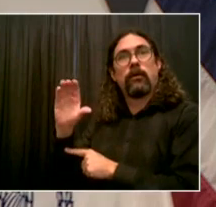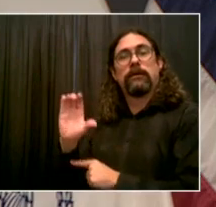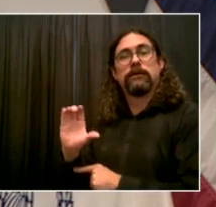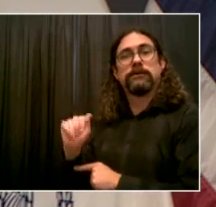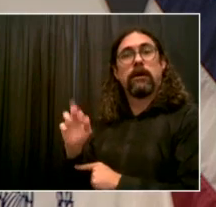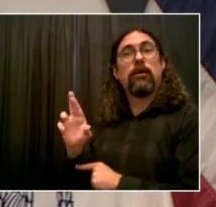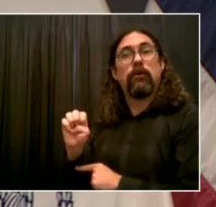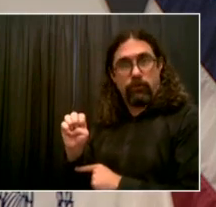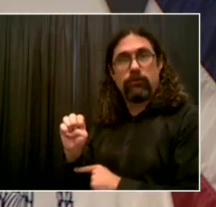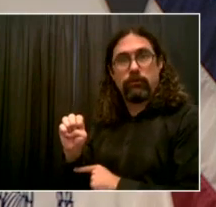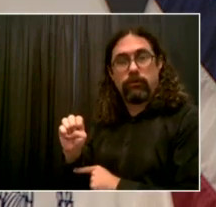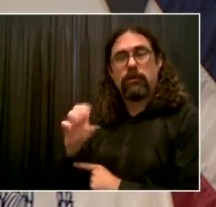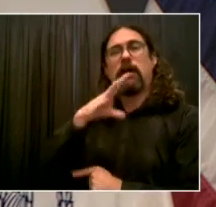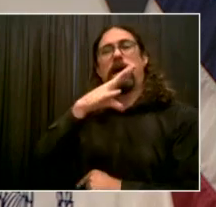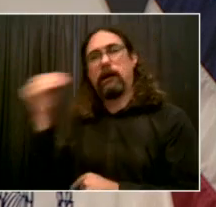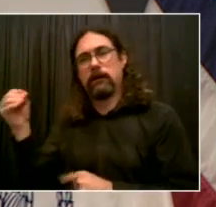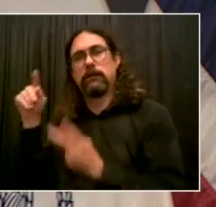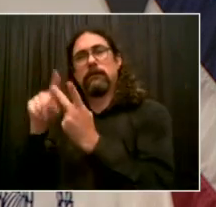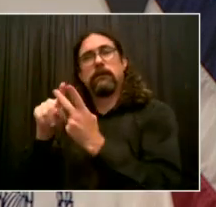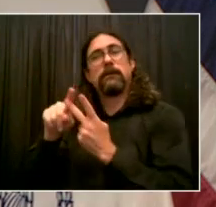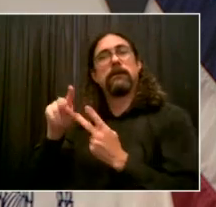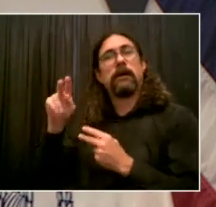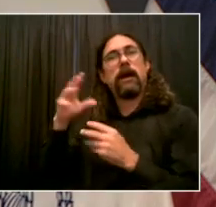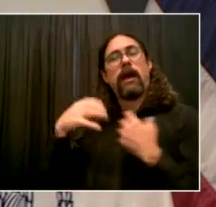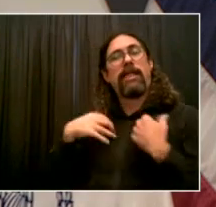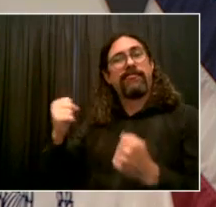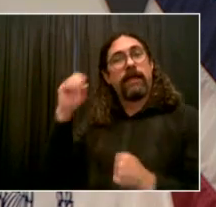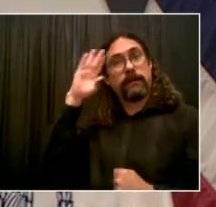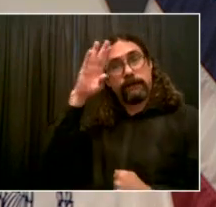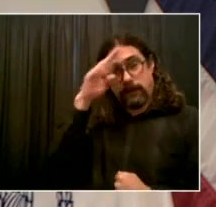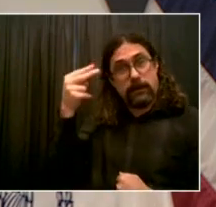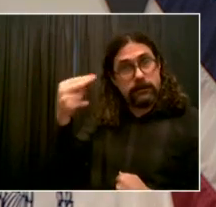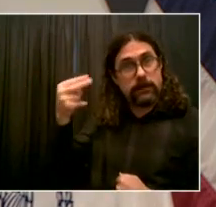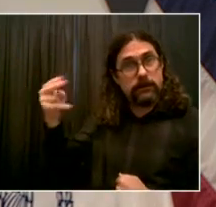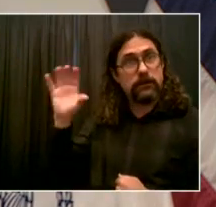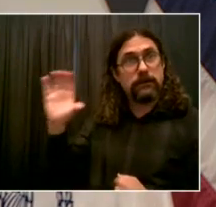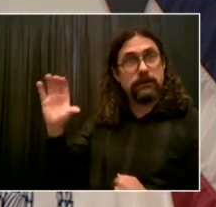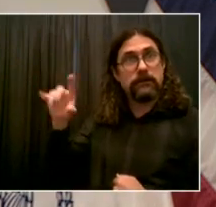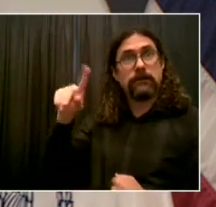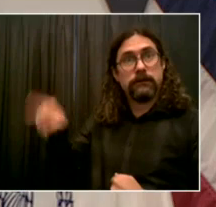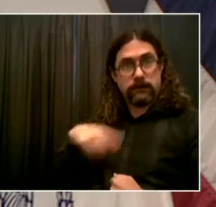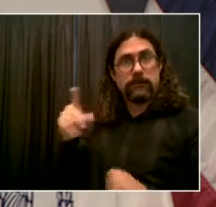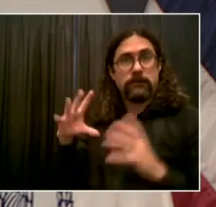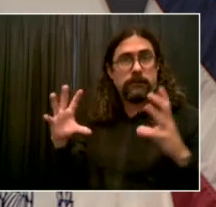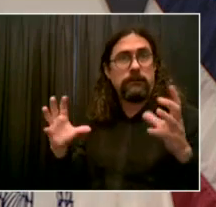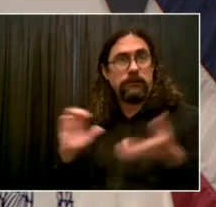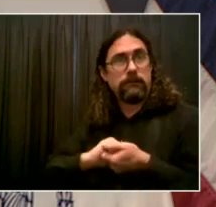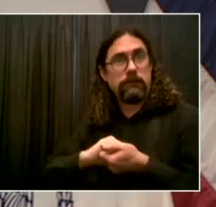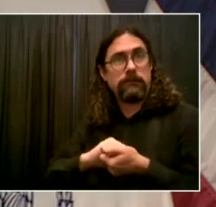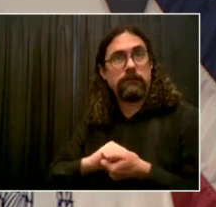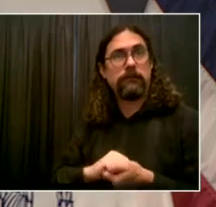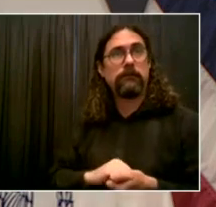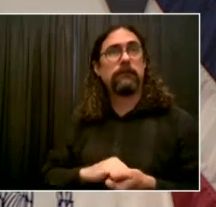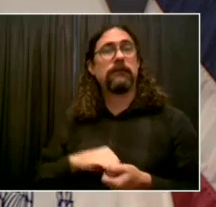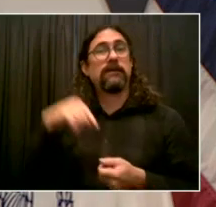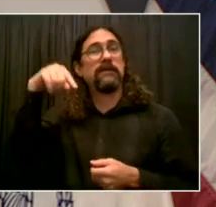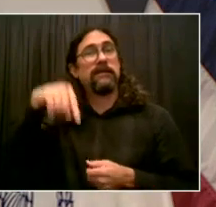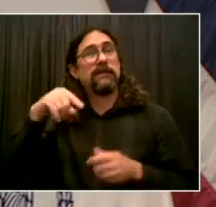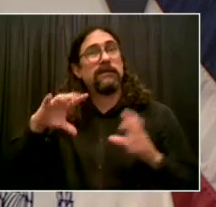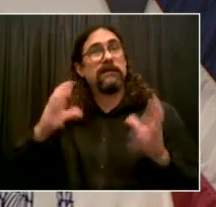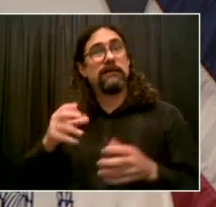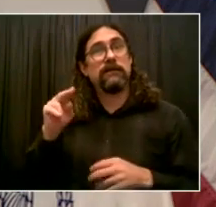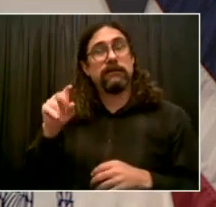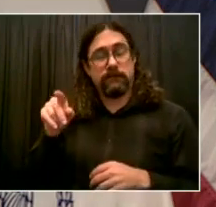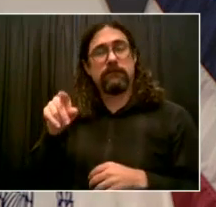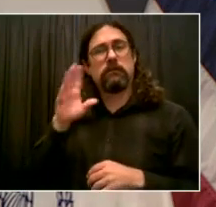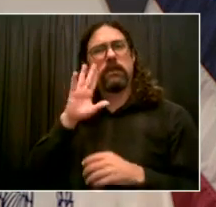This is something there's still a lot more ability to reach people with, to get people health insurance who don't have it, to get people connected to primary